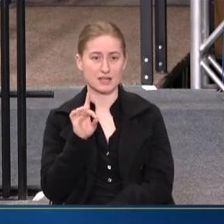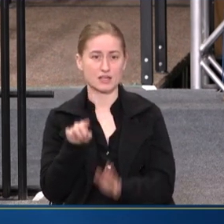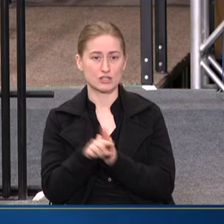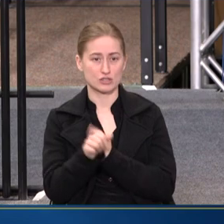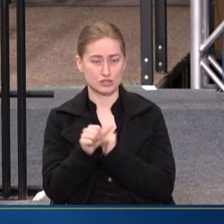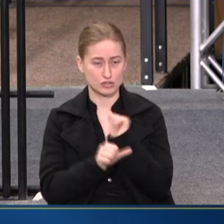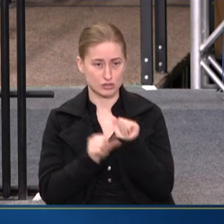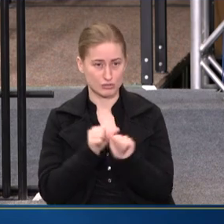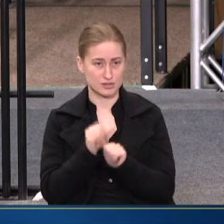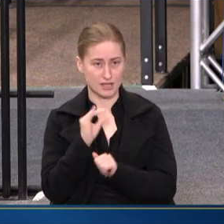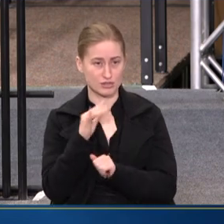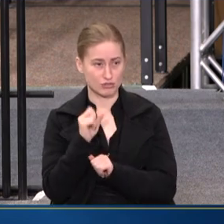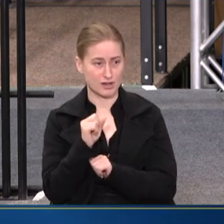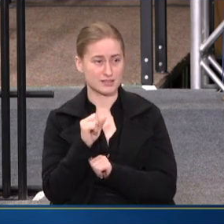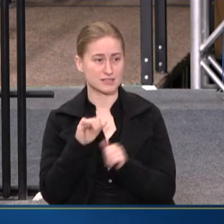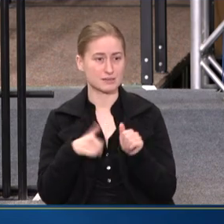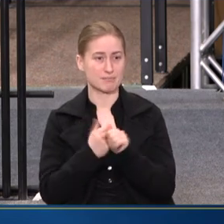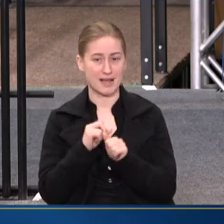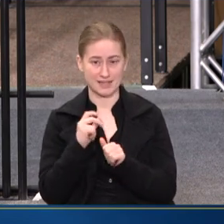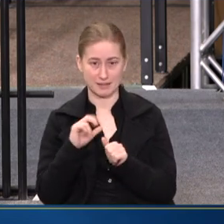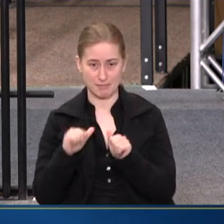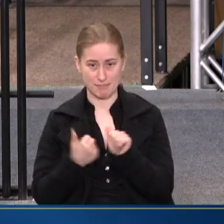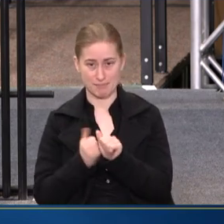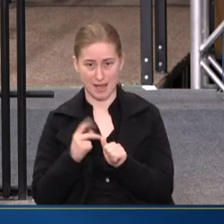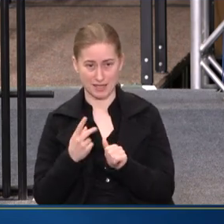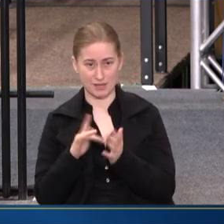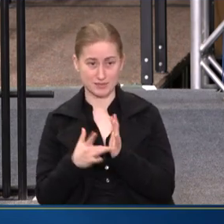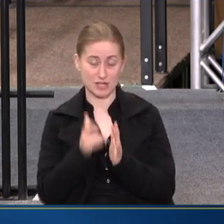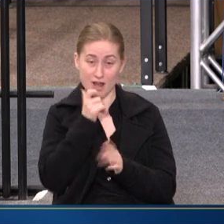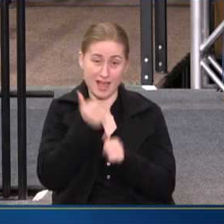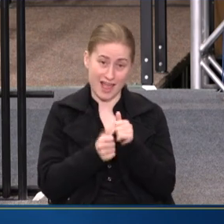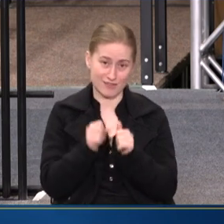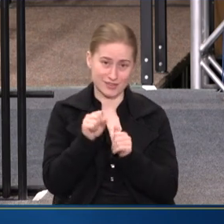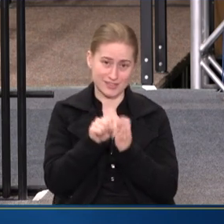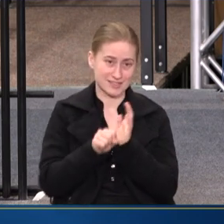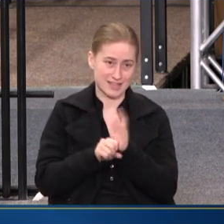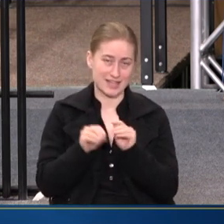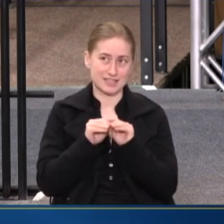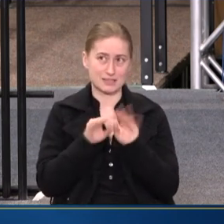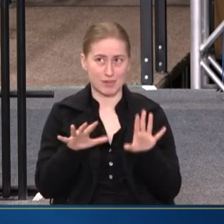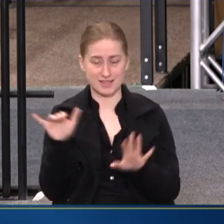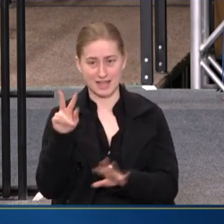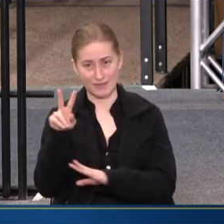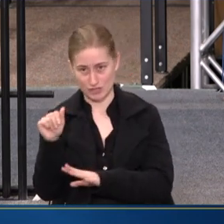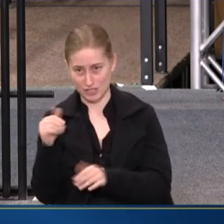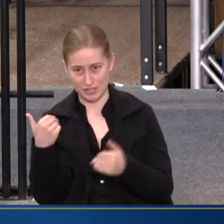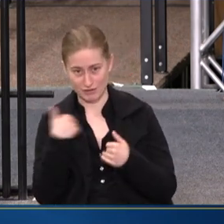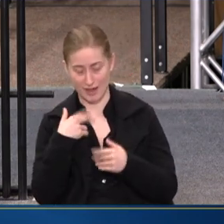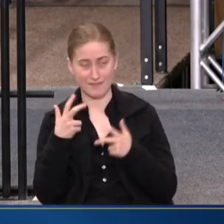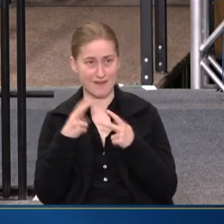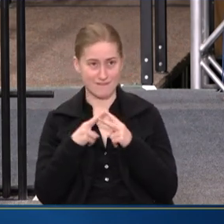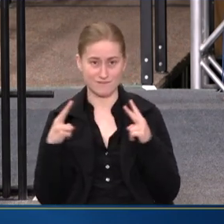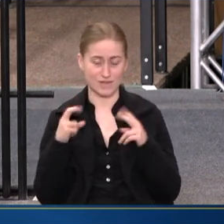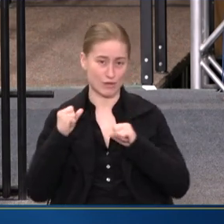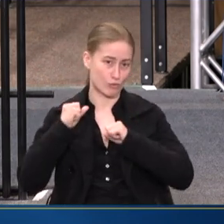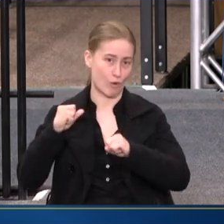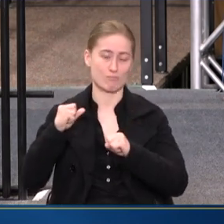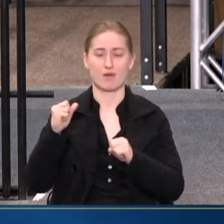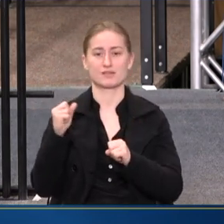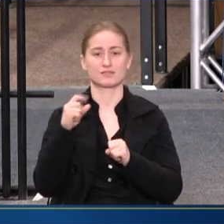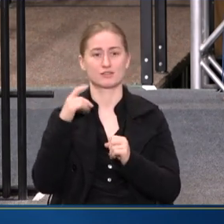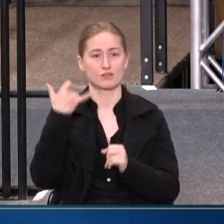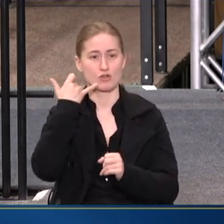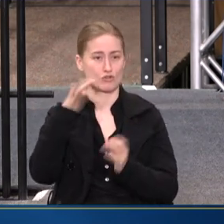LIFELINE AS A NATIONAL BACKUP CENTER. NOT EVERY STATE LIKE VIRGINIA IS BLESSED TO HAVE A VERY ROBUST CALL CENTER,